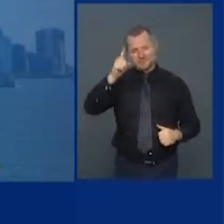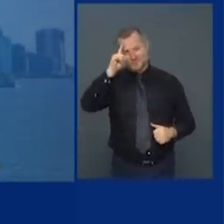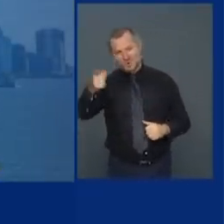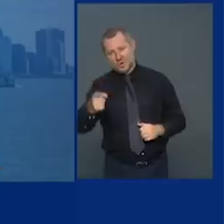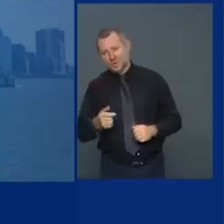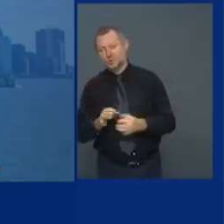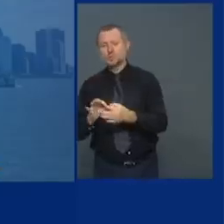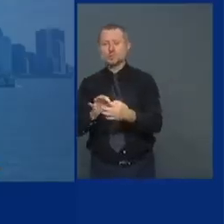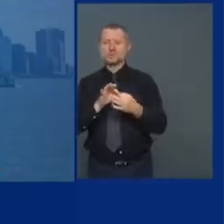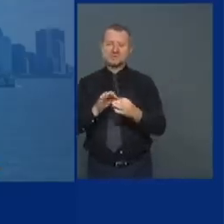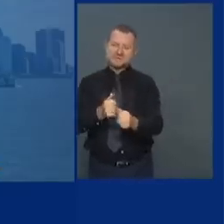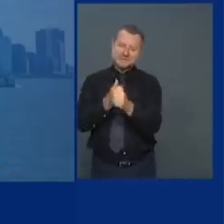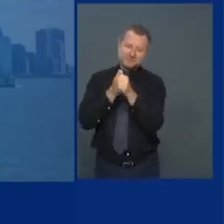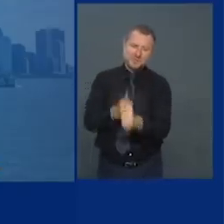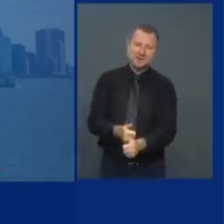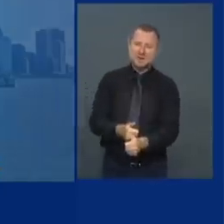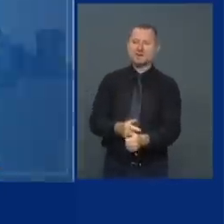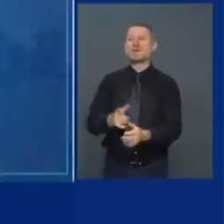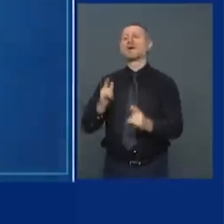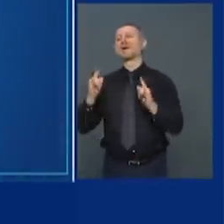disciplined and loving